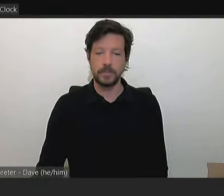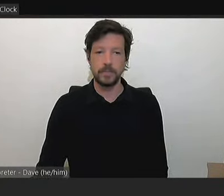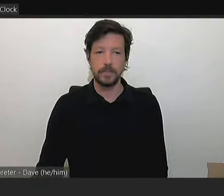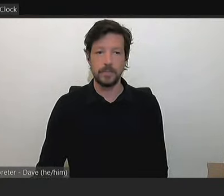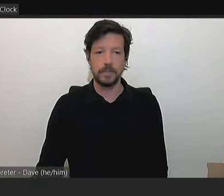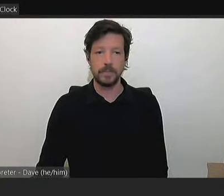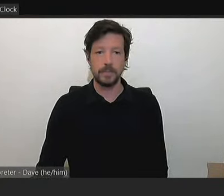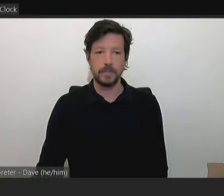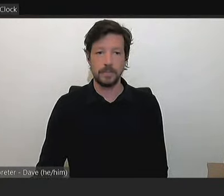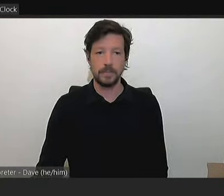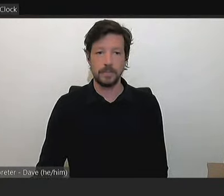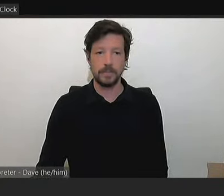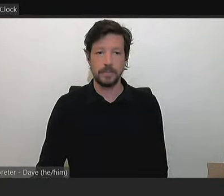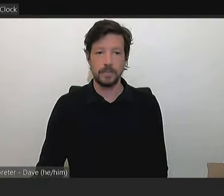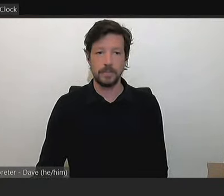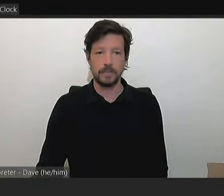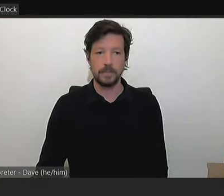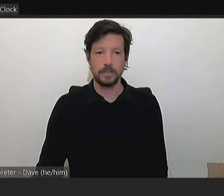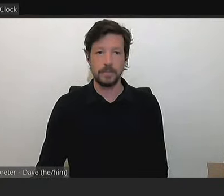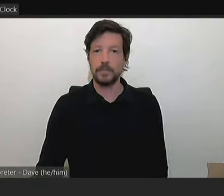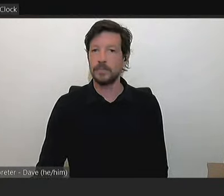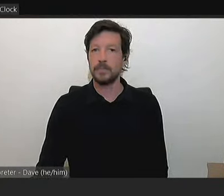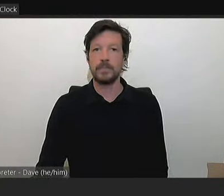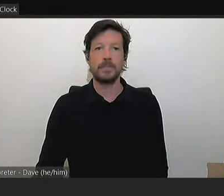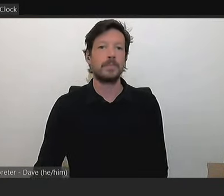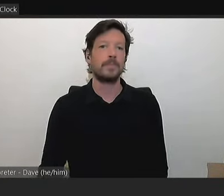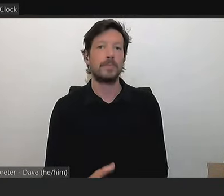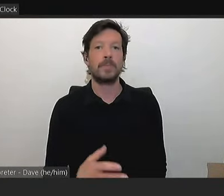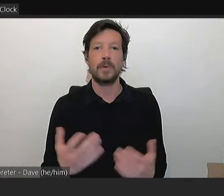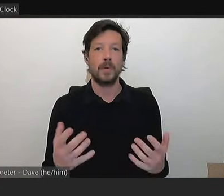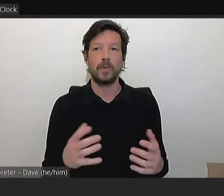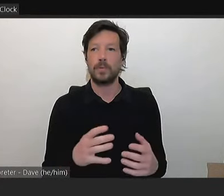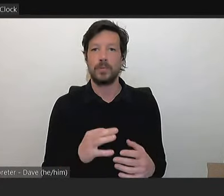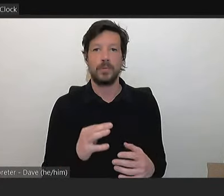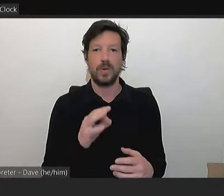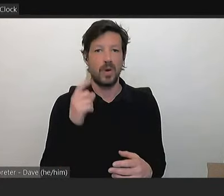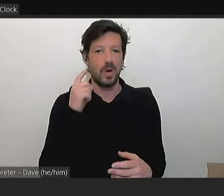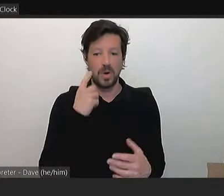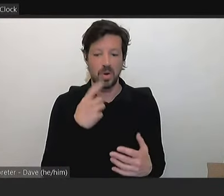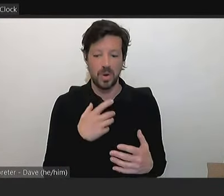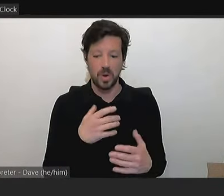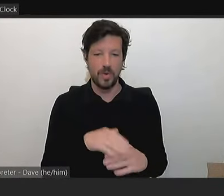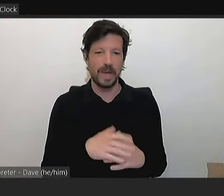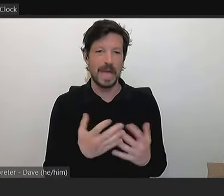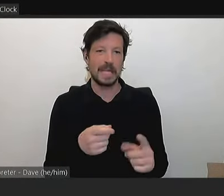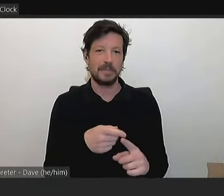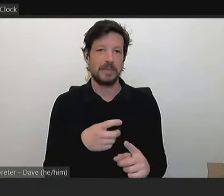Rachel? Uh, through you, Mayor, we're not aware of any specific requests.